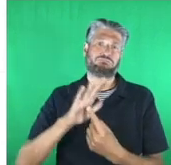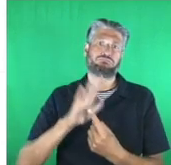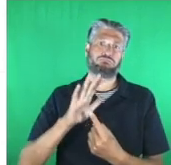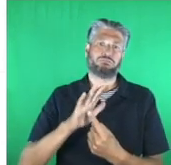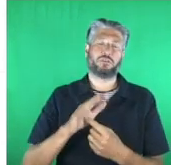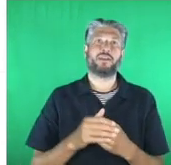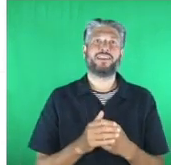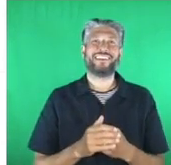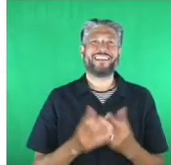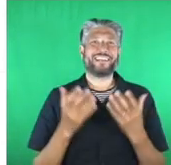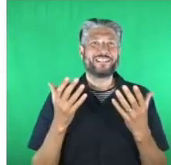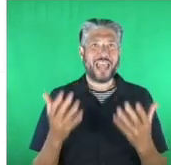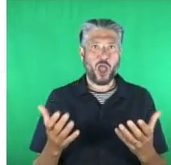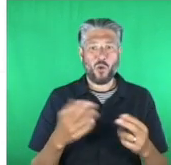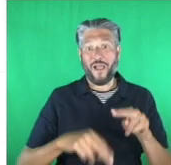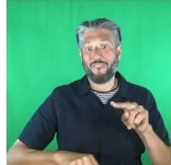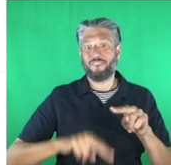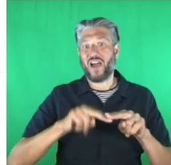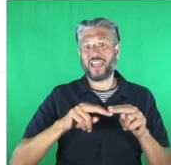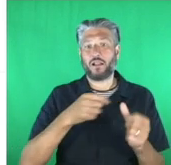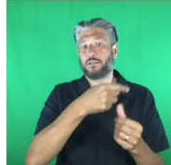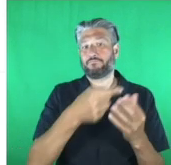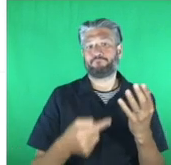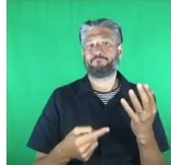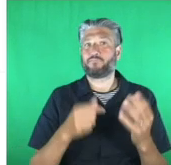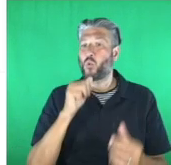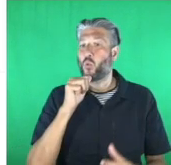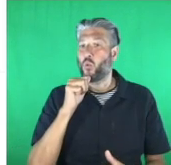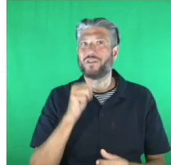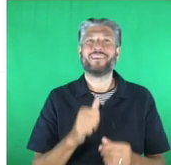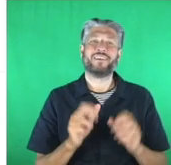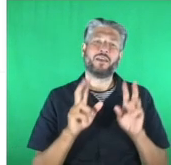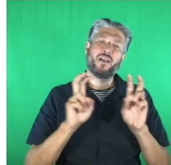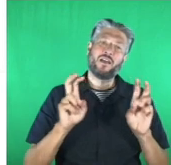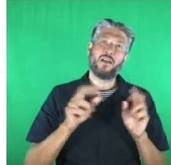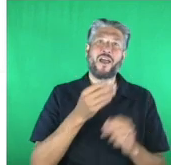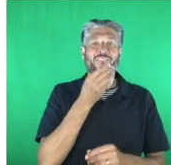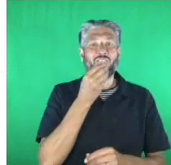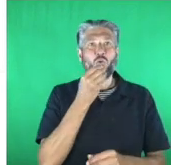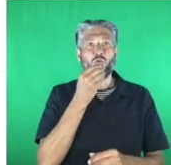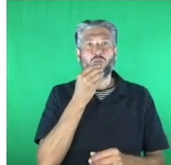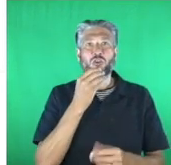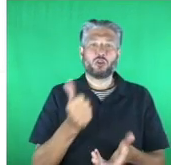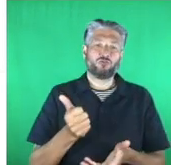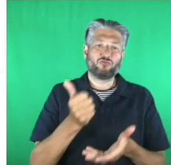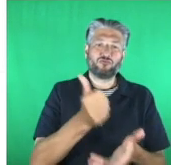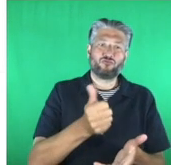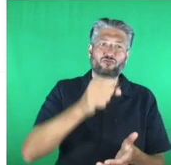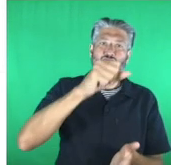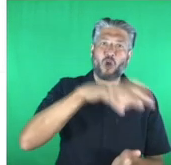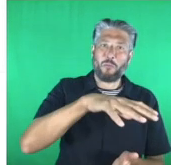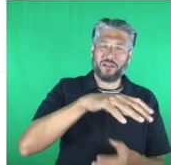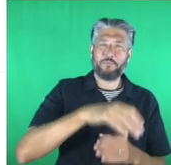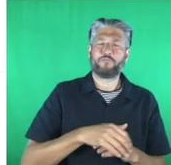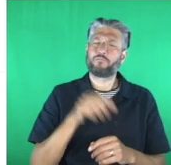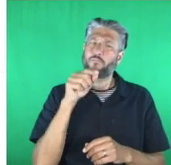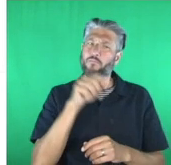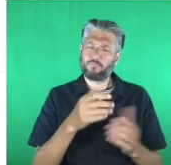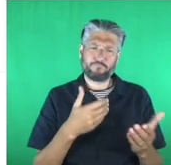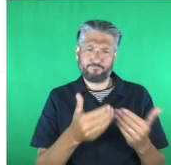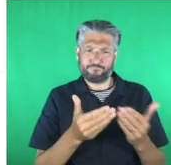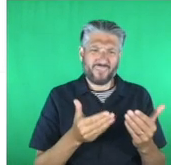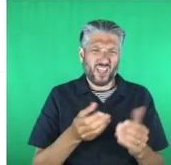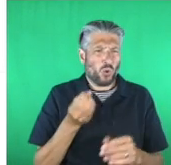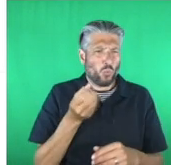ado here are the finalists food drop is a tech platform tackling the growing problem of food waste by connecting unsold